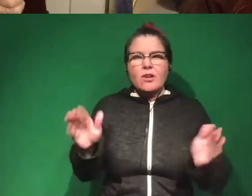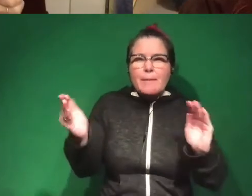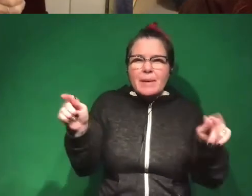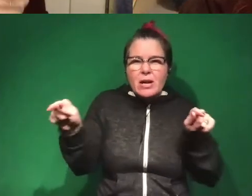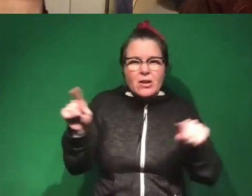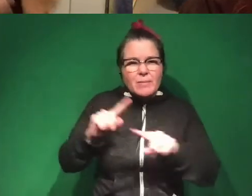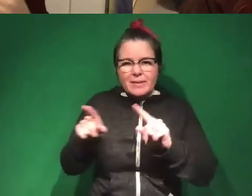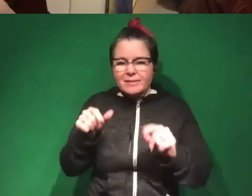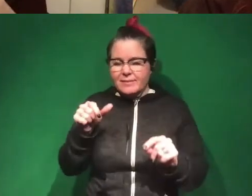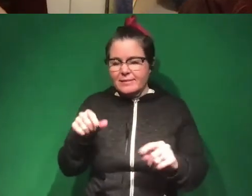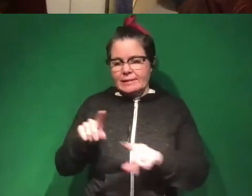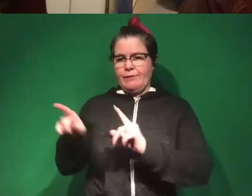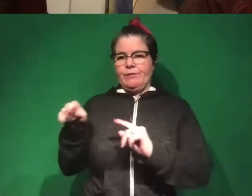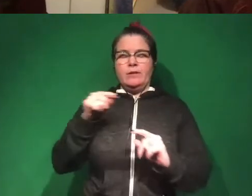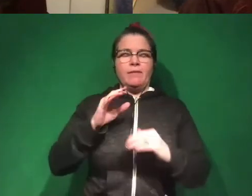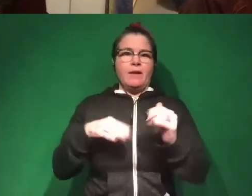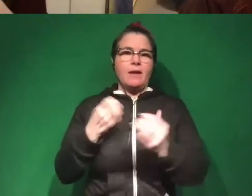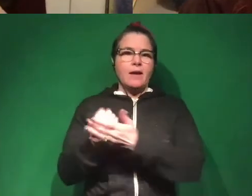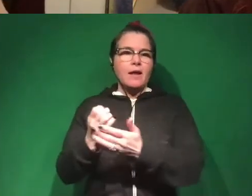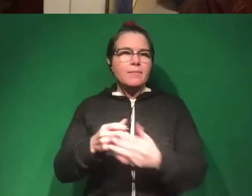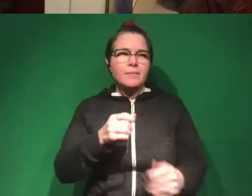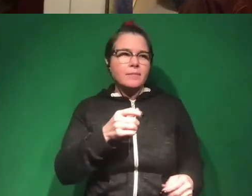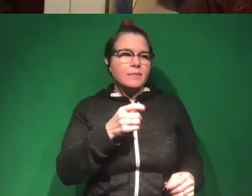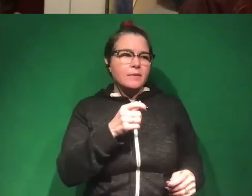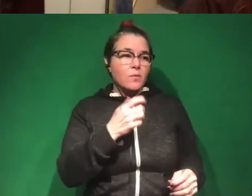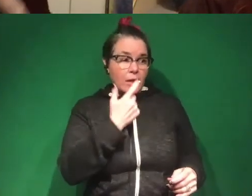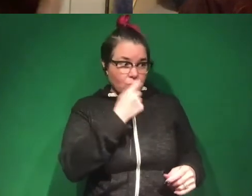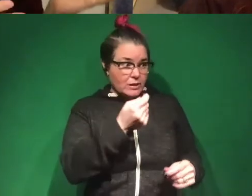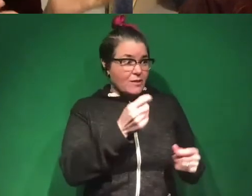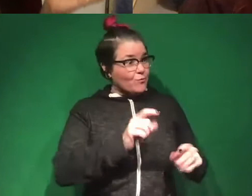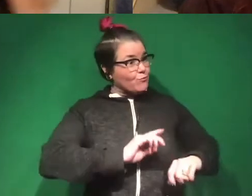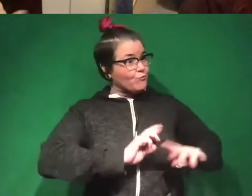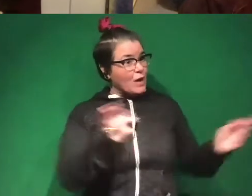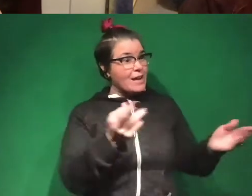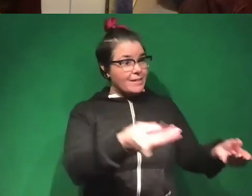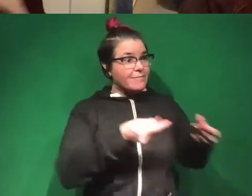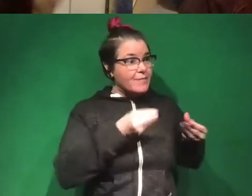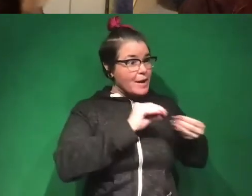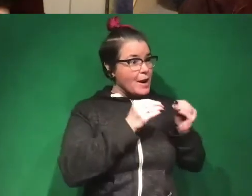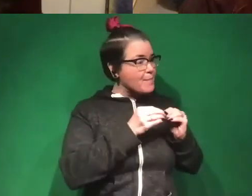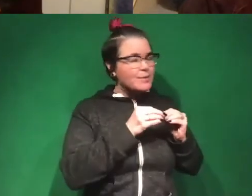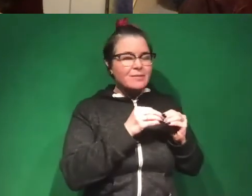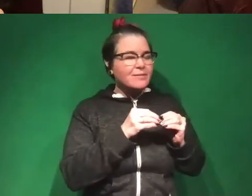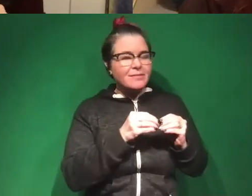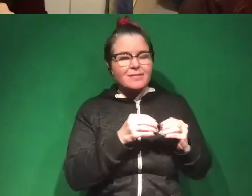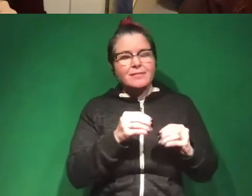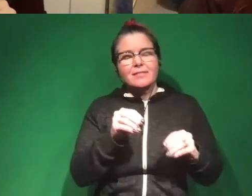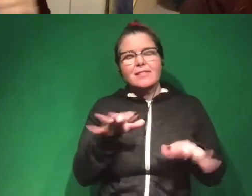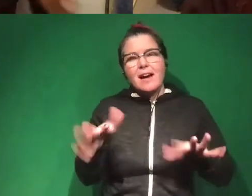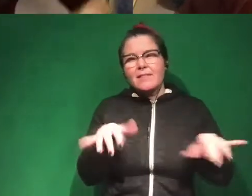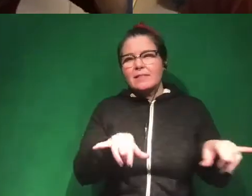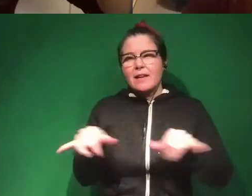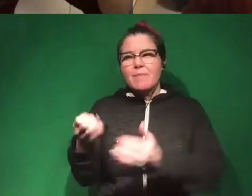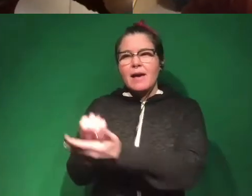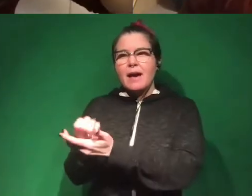the things that we're interested in are not readily available as numbers. So again, that's not always true for economics, but in economics, it's sort of, you know,